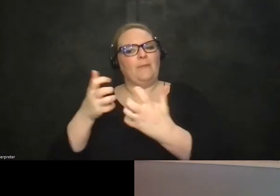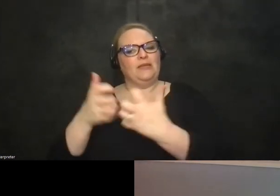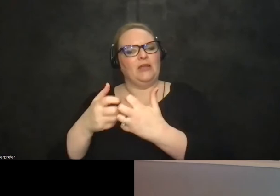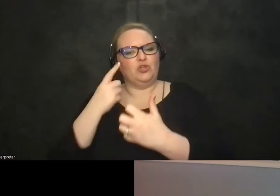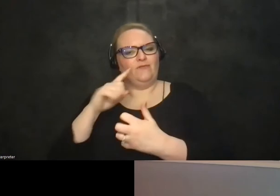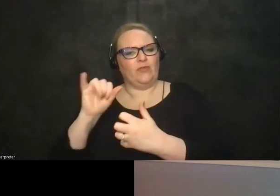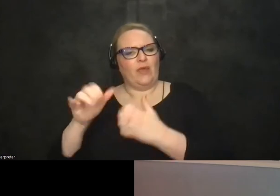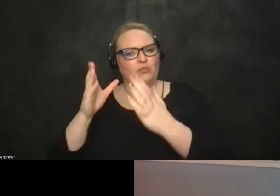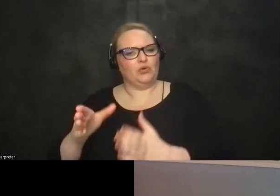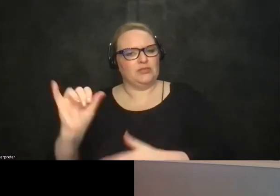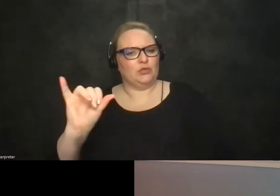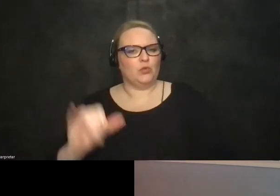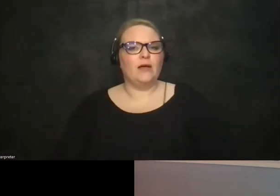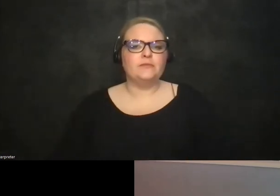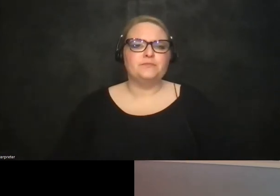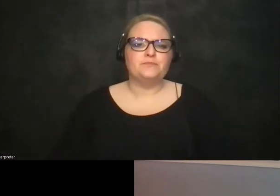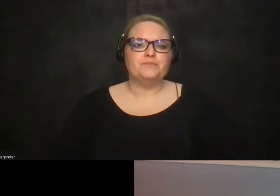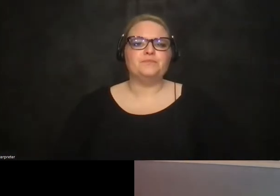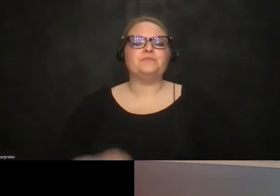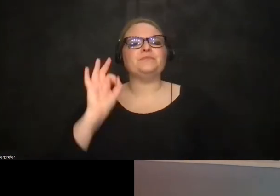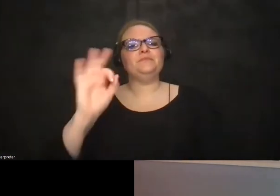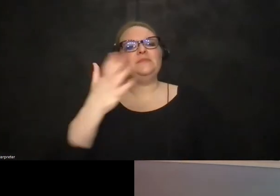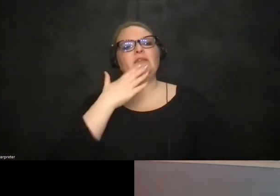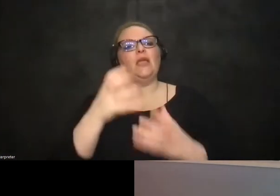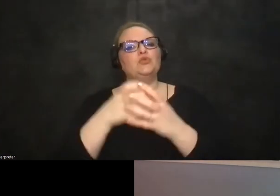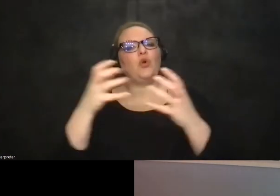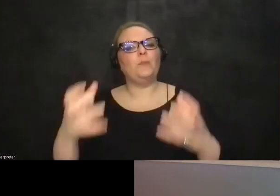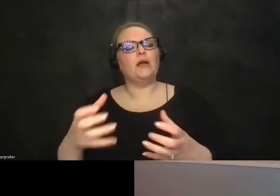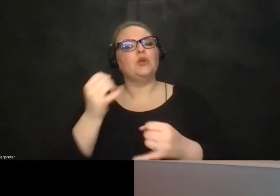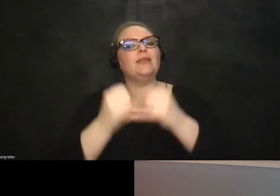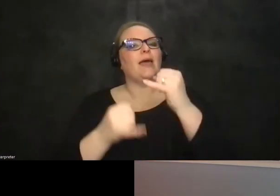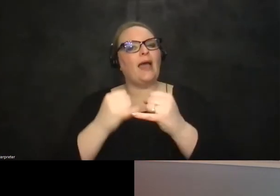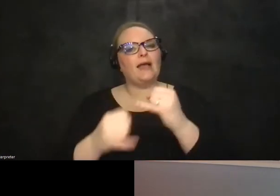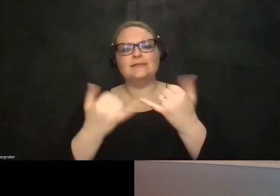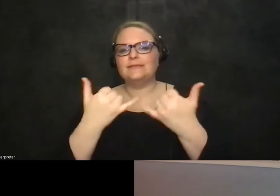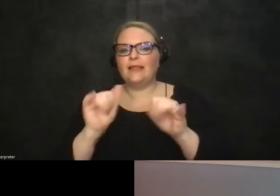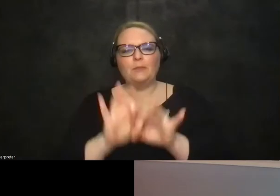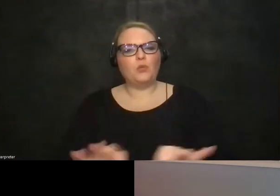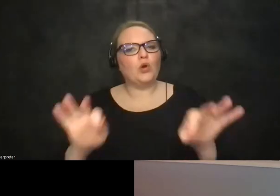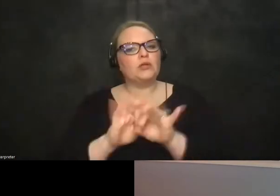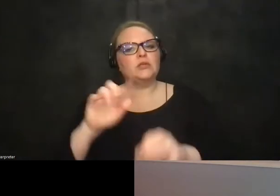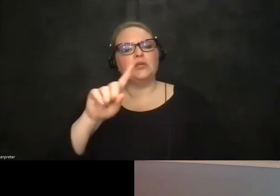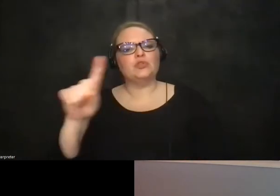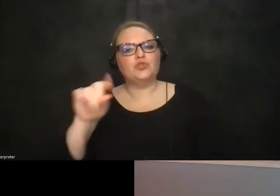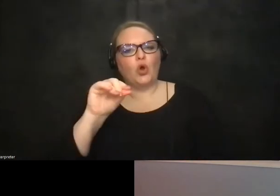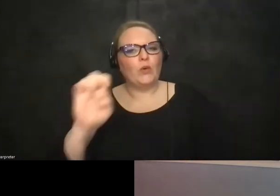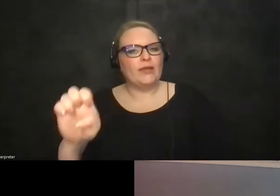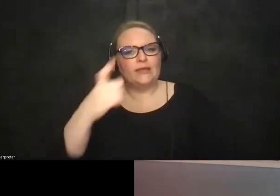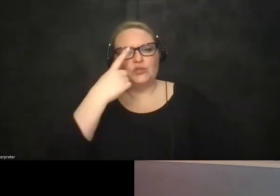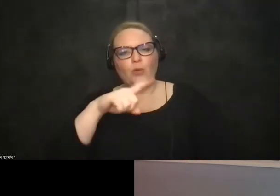excellent thank you so much lord and last but not least sorry uh do please introduce yourself